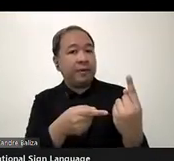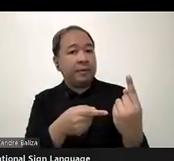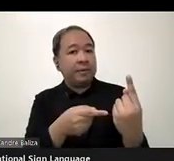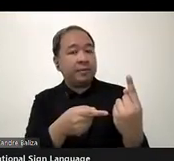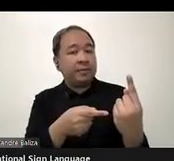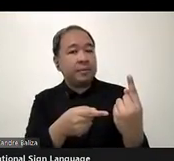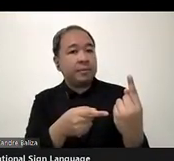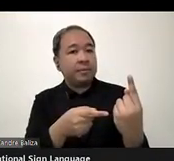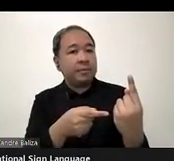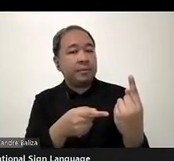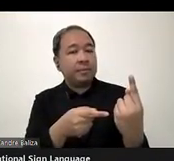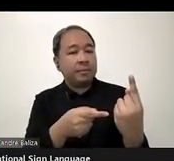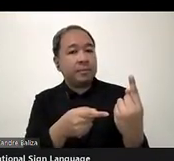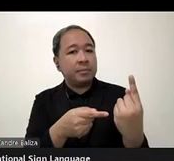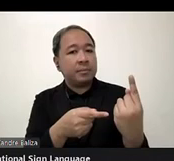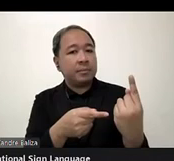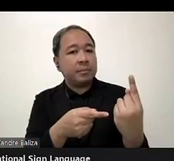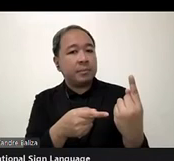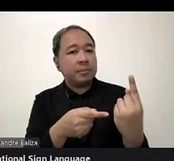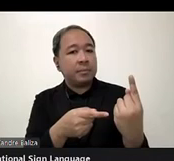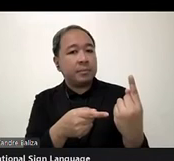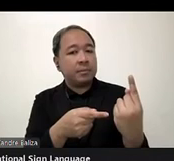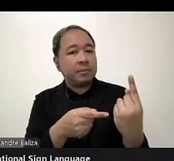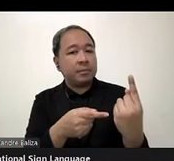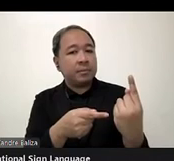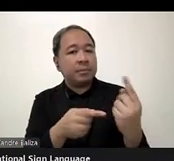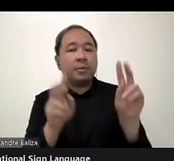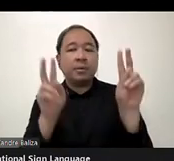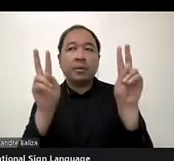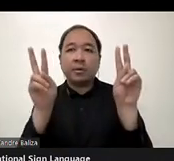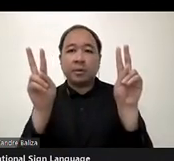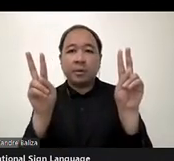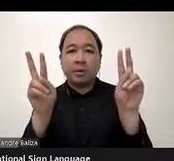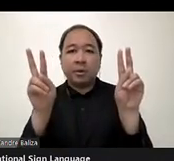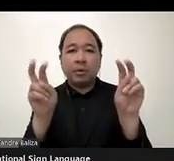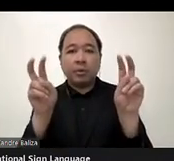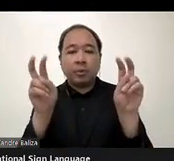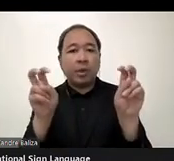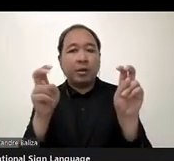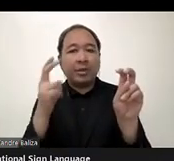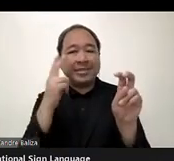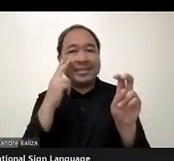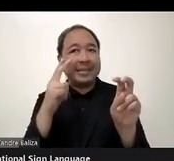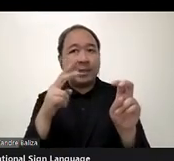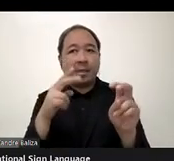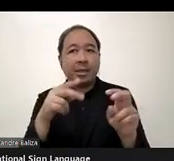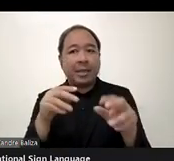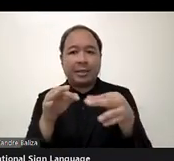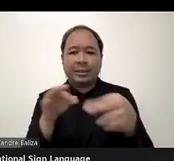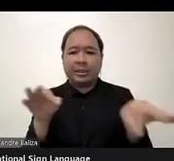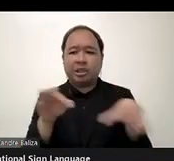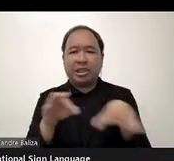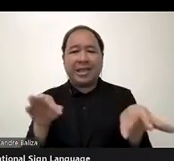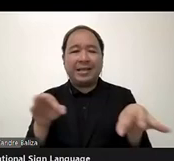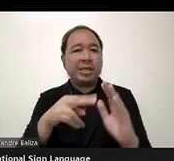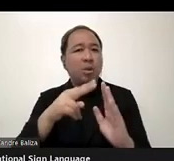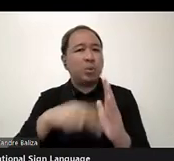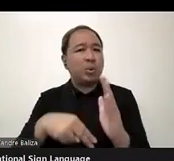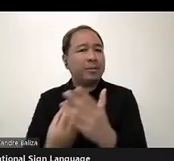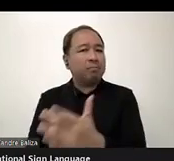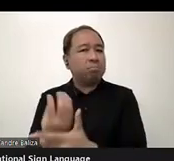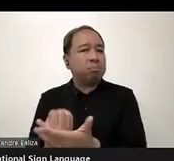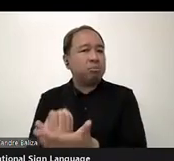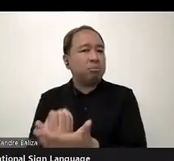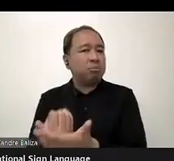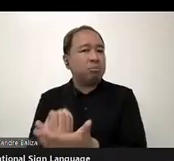uh, uh, page, what we call a page reader or text reader, uh, for the visually